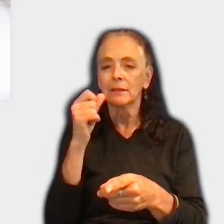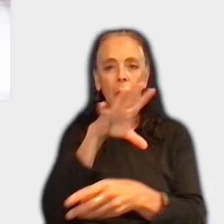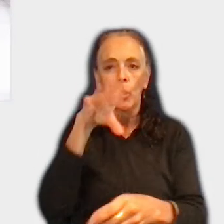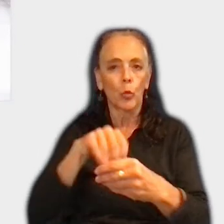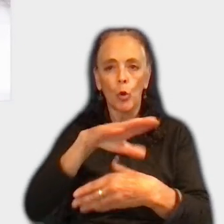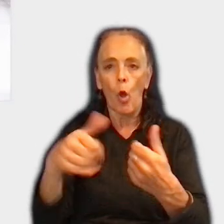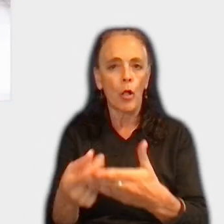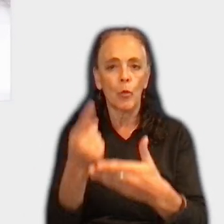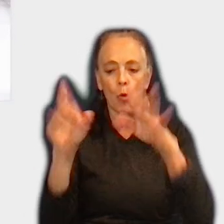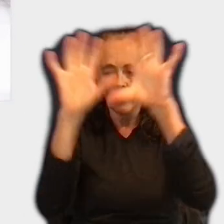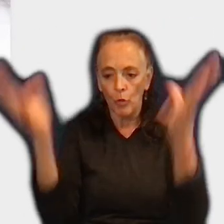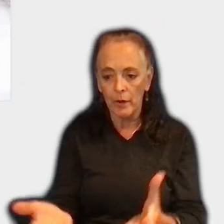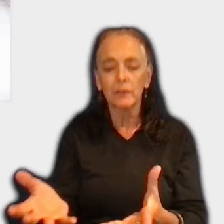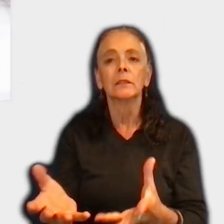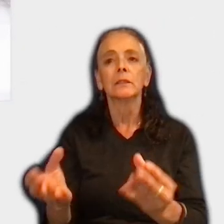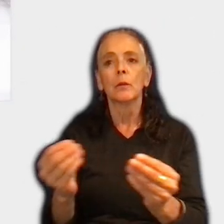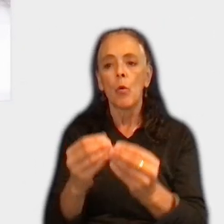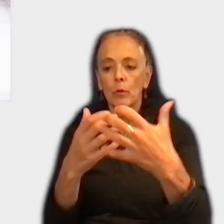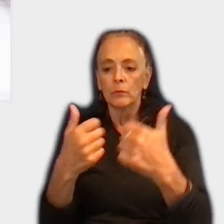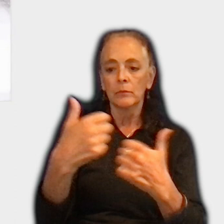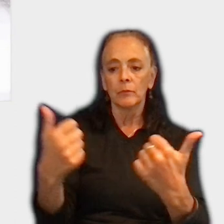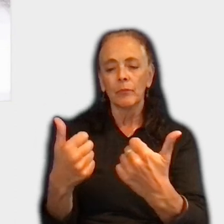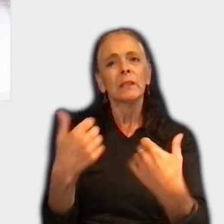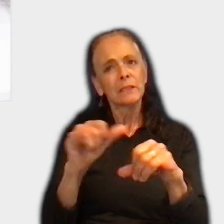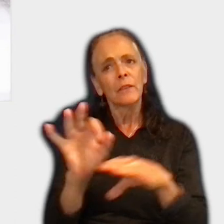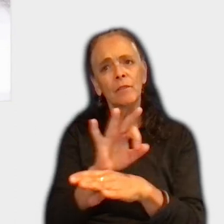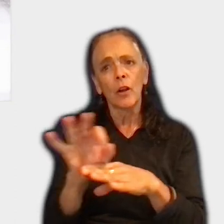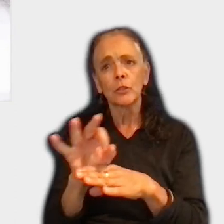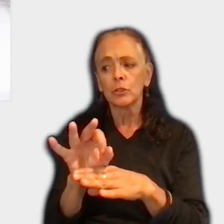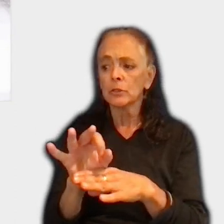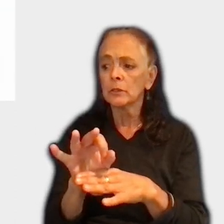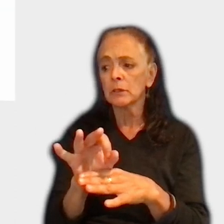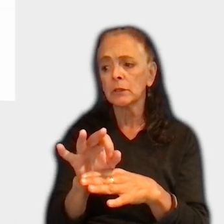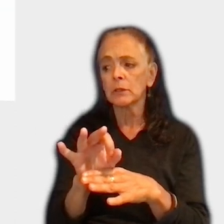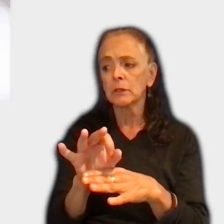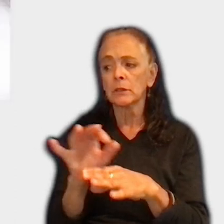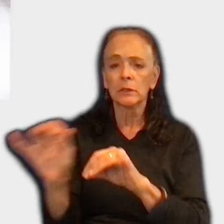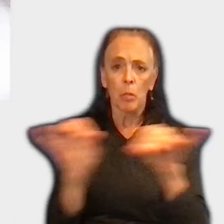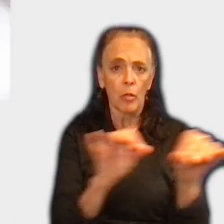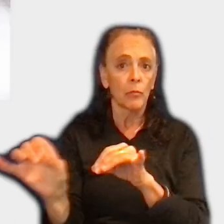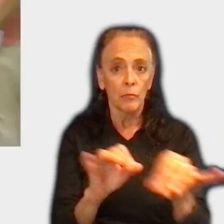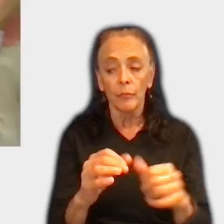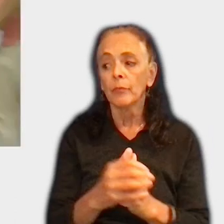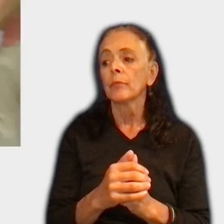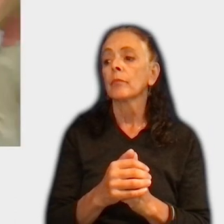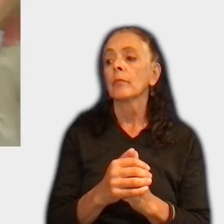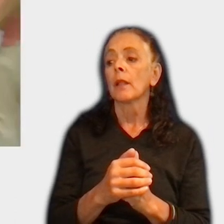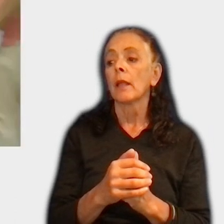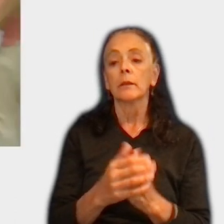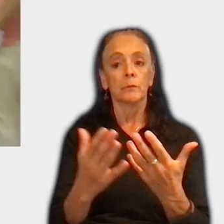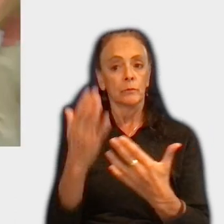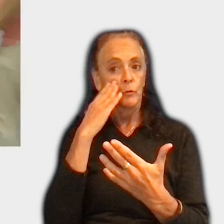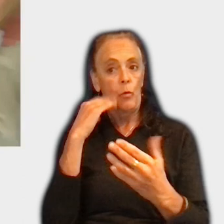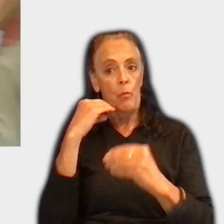product into one product, but it's more expected, but still functioning like arcade actually like like this one. And then in order to